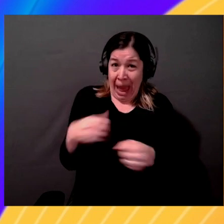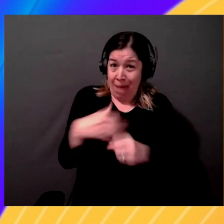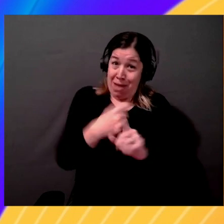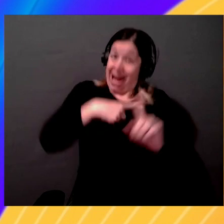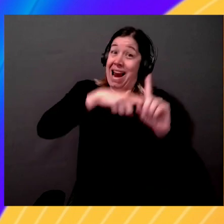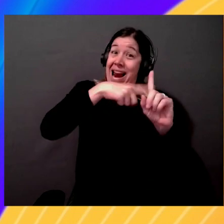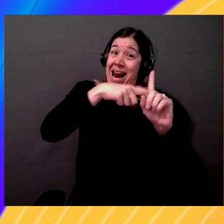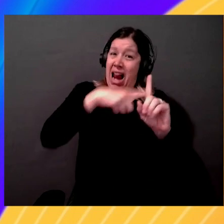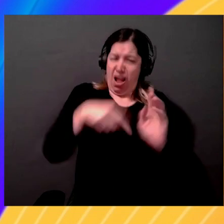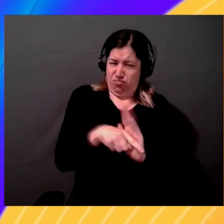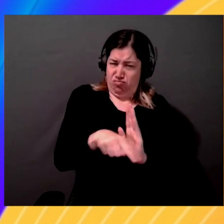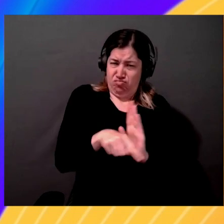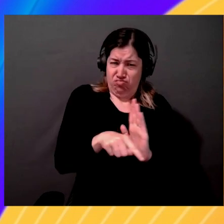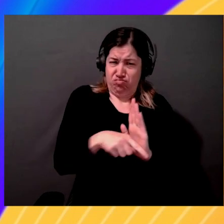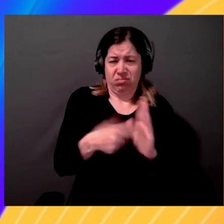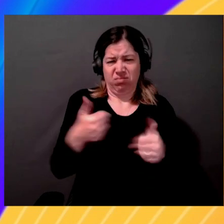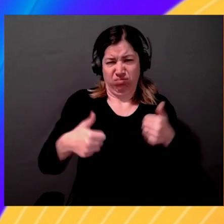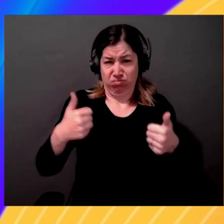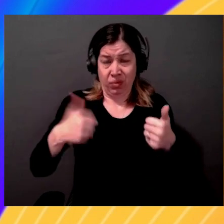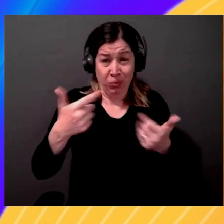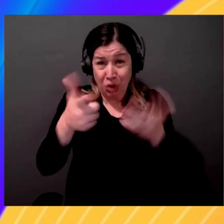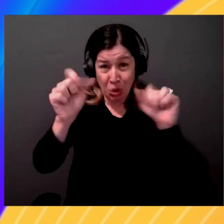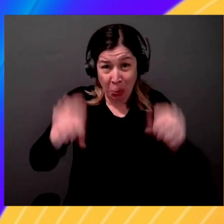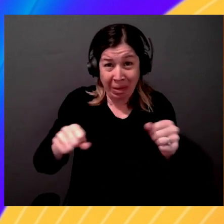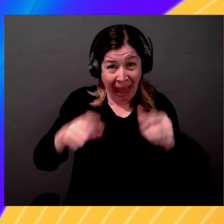question mark. Yeah. Okay. So, wow.